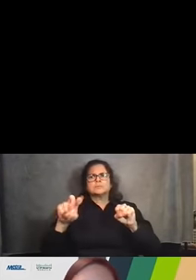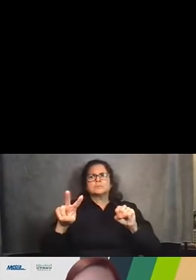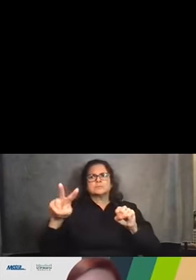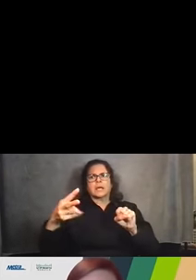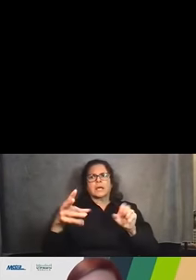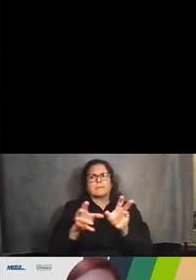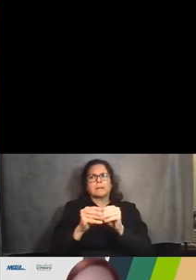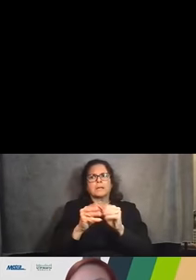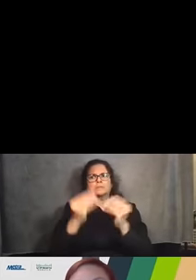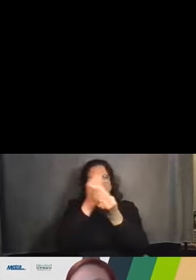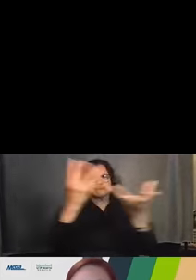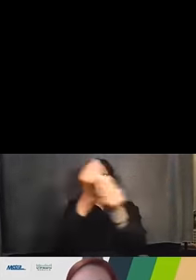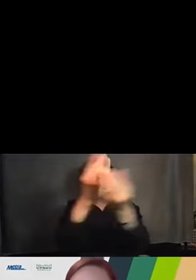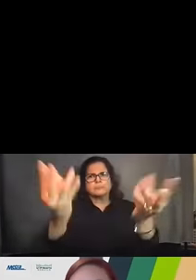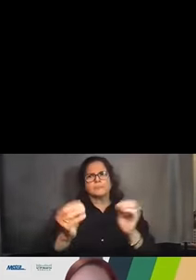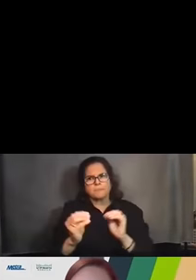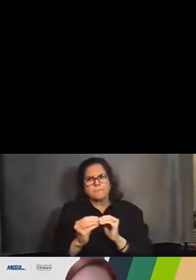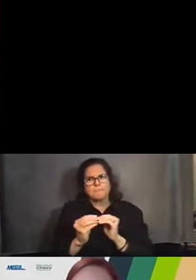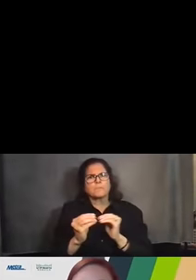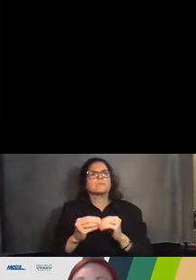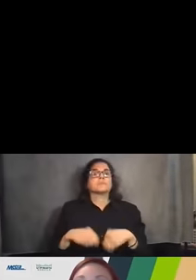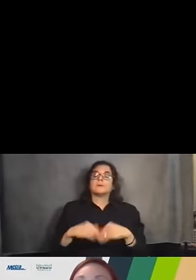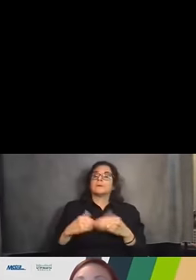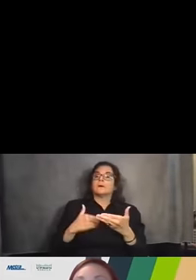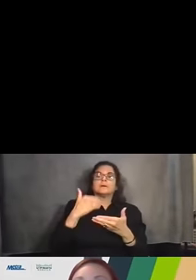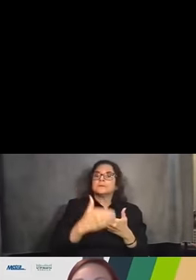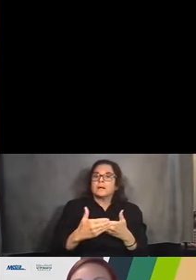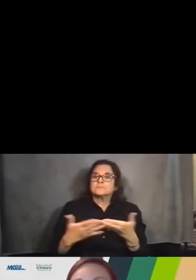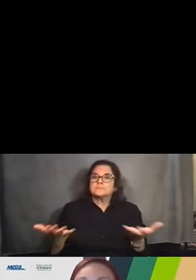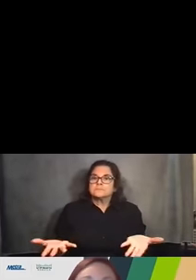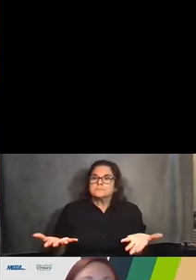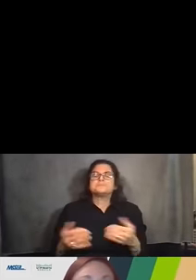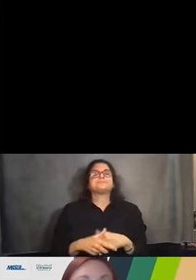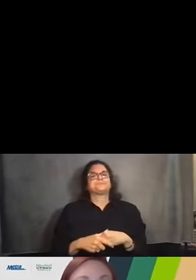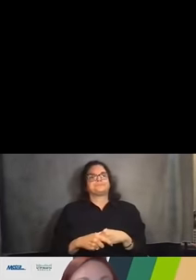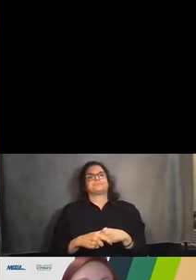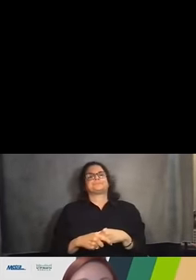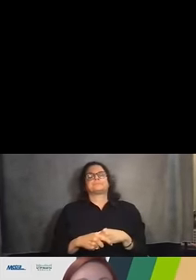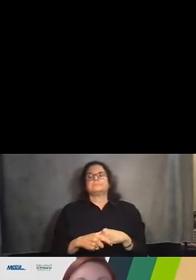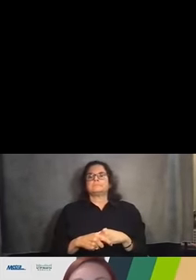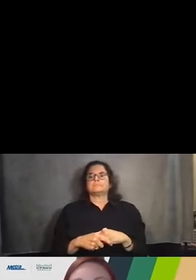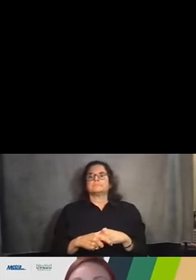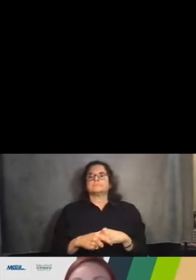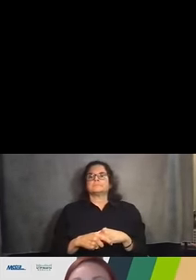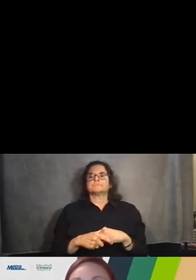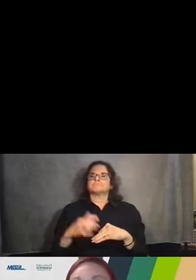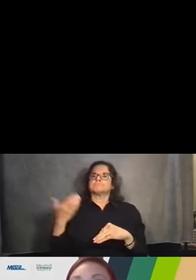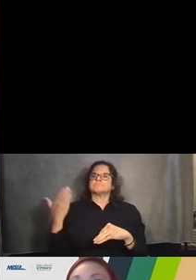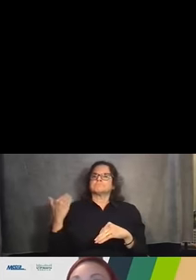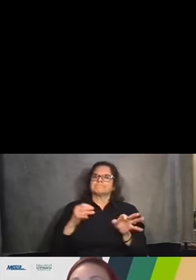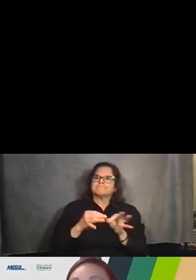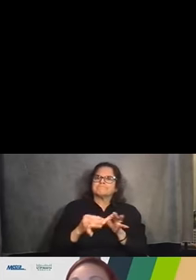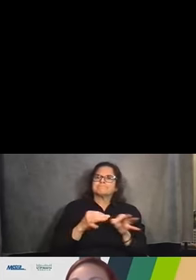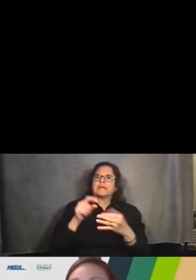So what do next steps look like? You're at this meeting, what comes next? As we mentioned when we went over the timeline, we